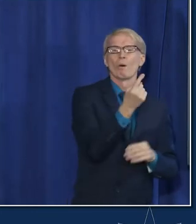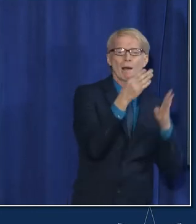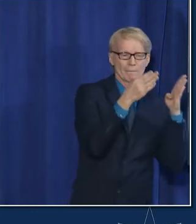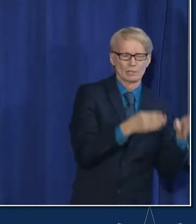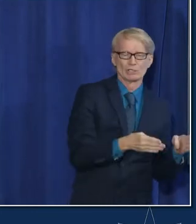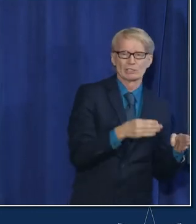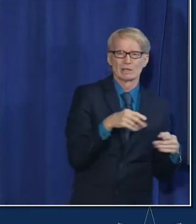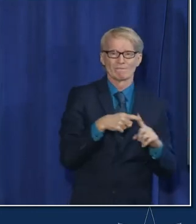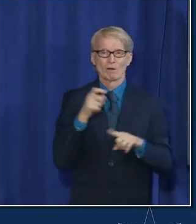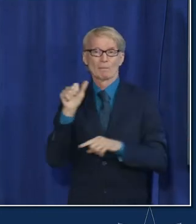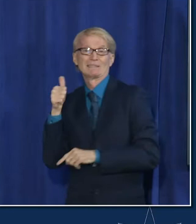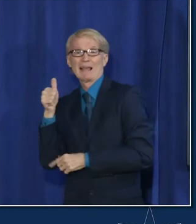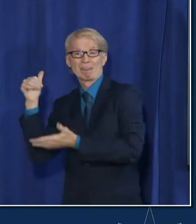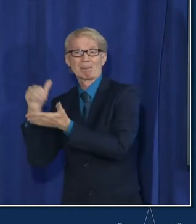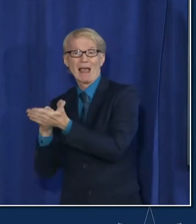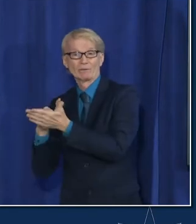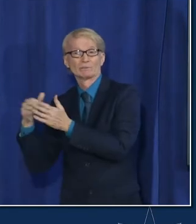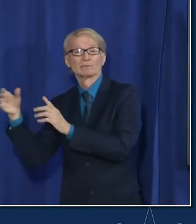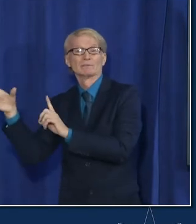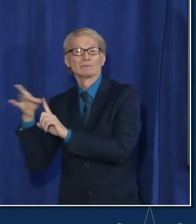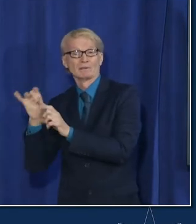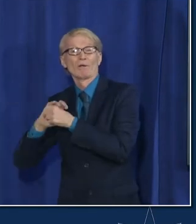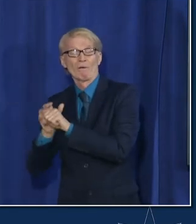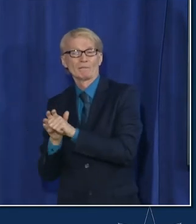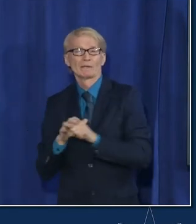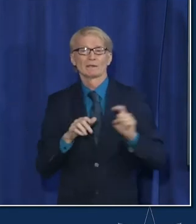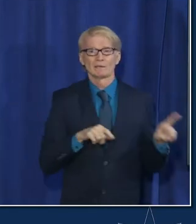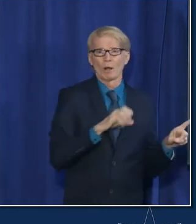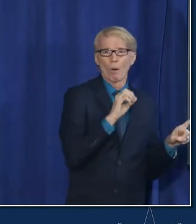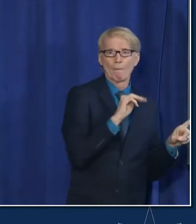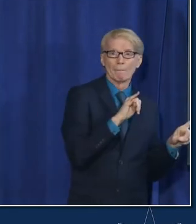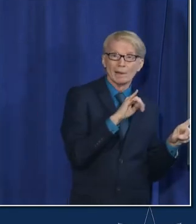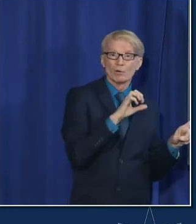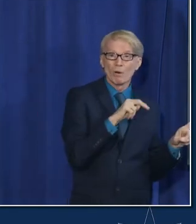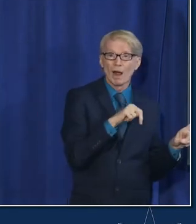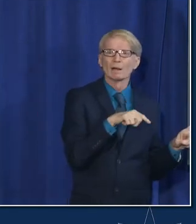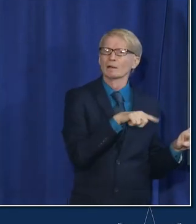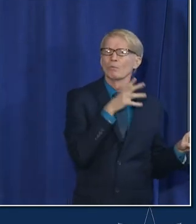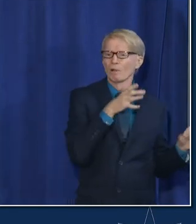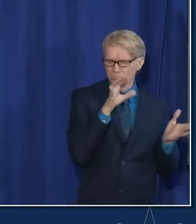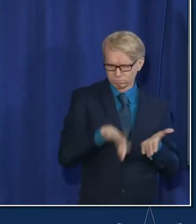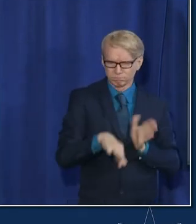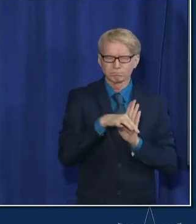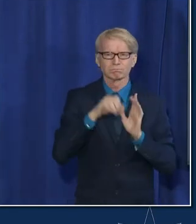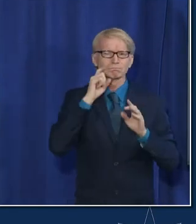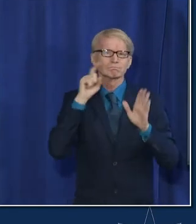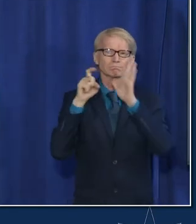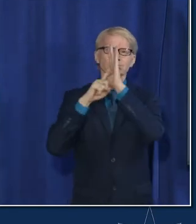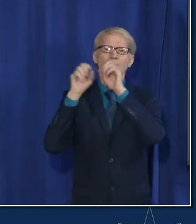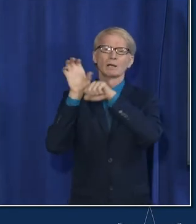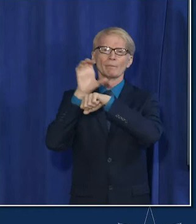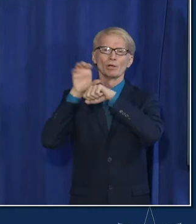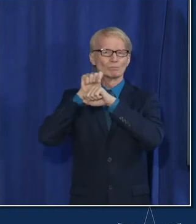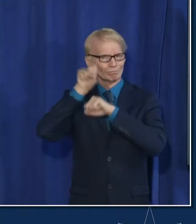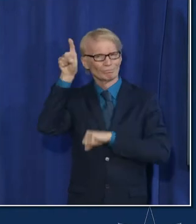infections is this omicron variant it will get picked up so i expect it likely to be picked up relatively soon we